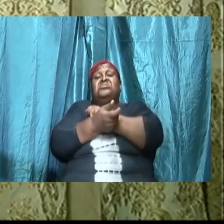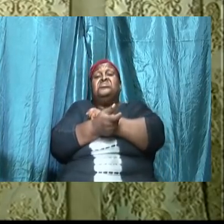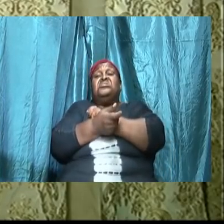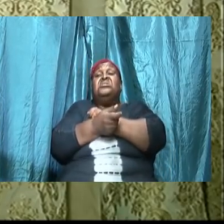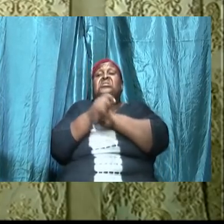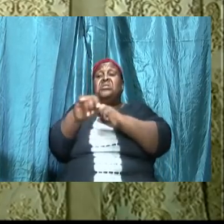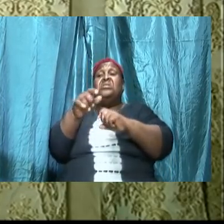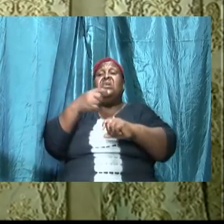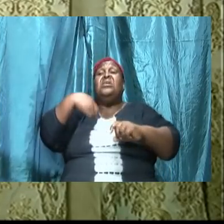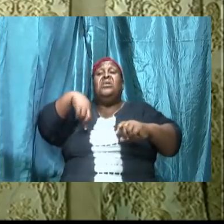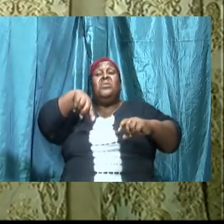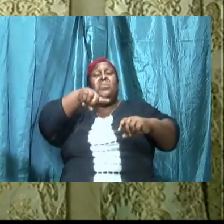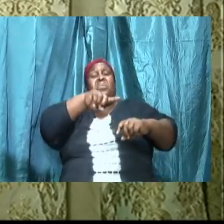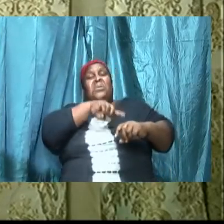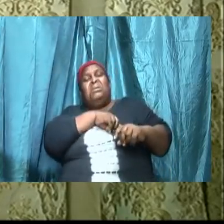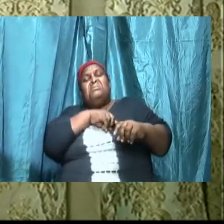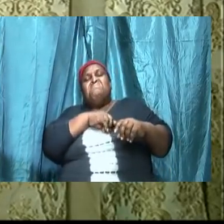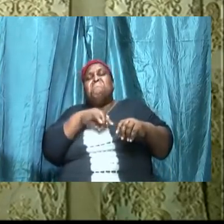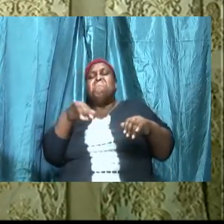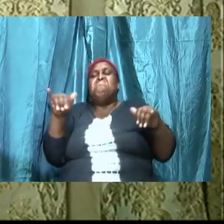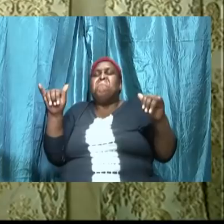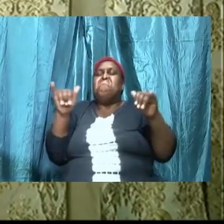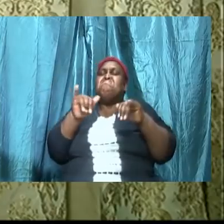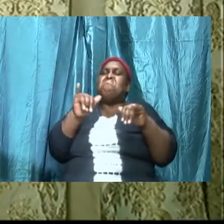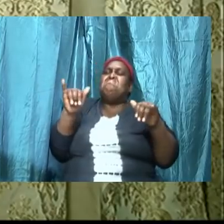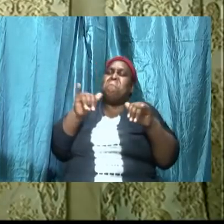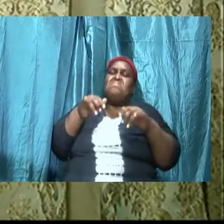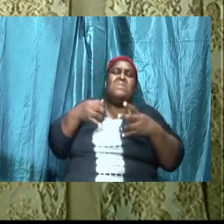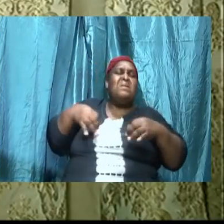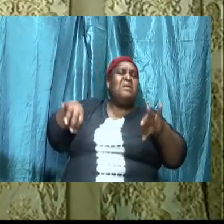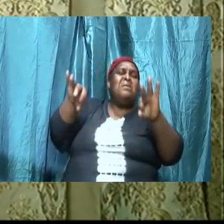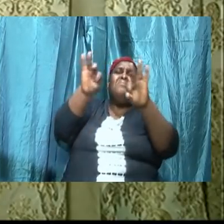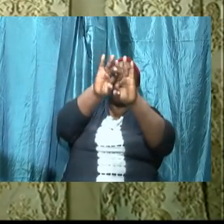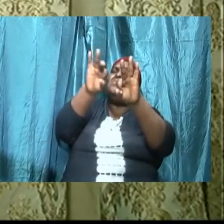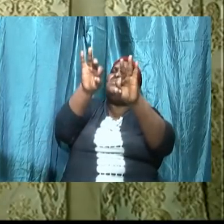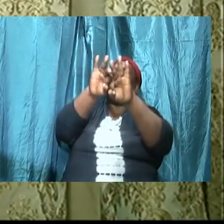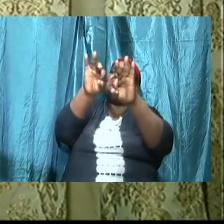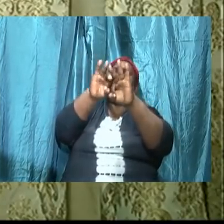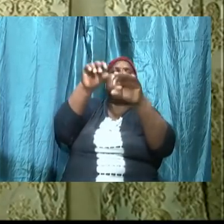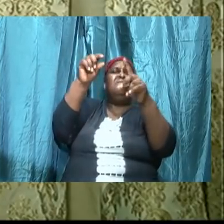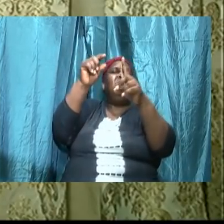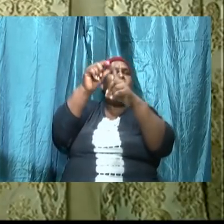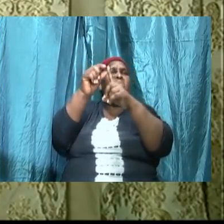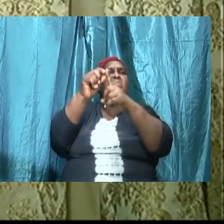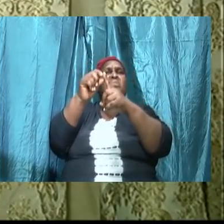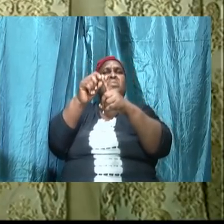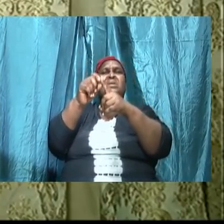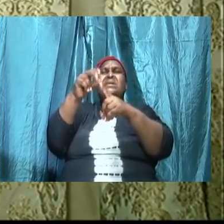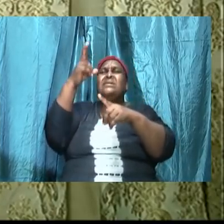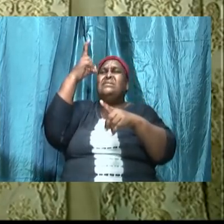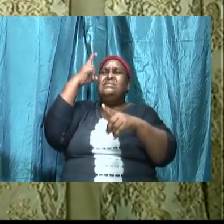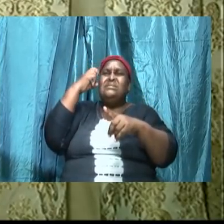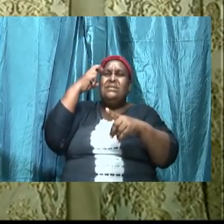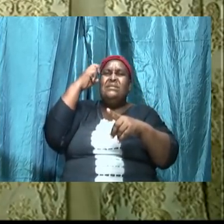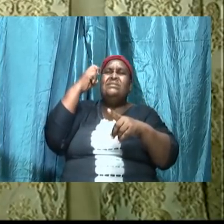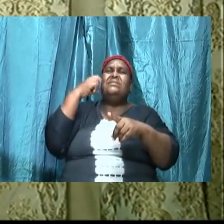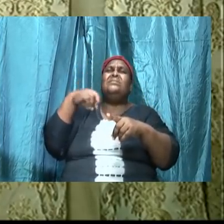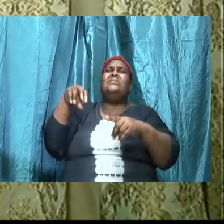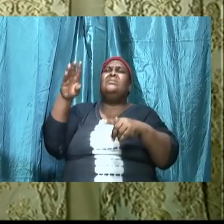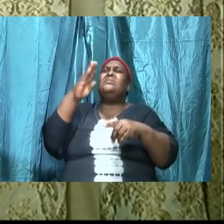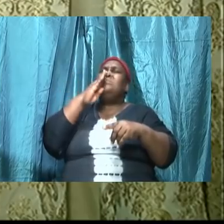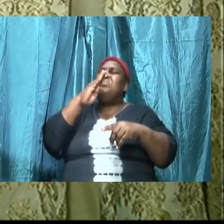minimize the importance of the word he would have succeeded in his reception